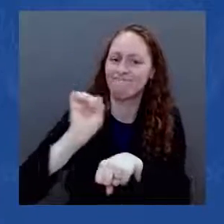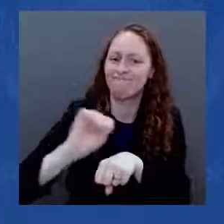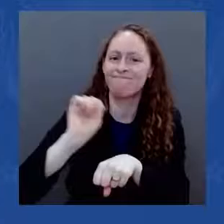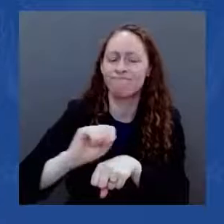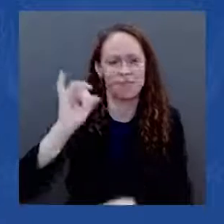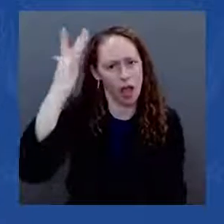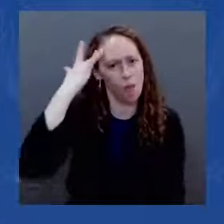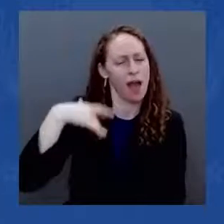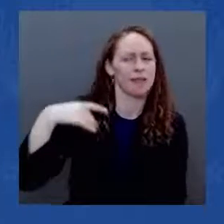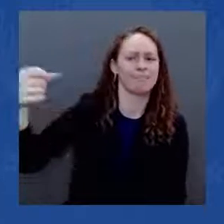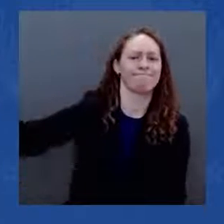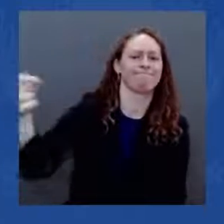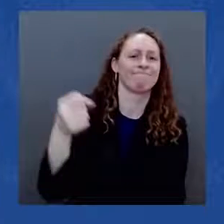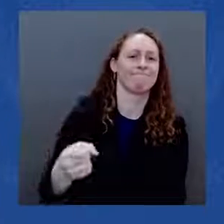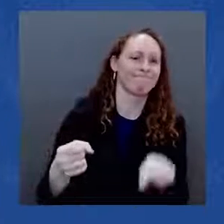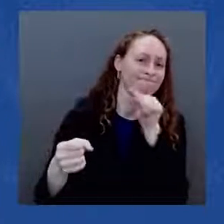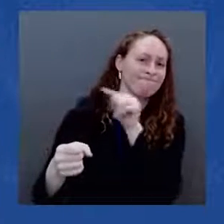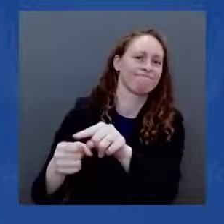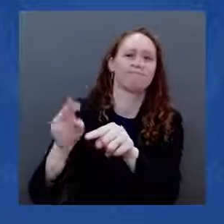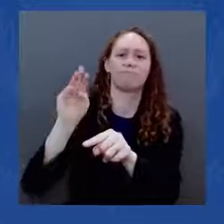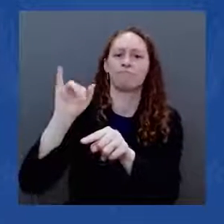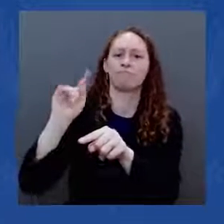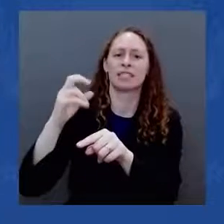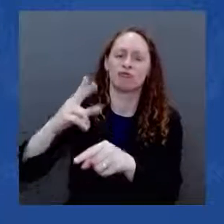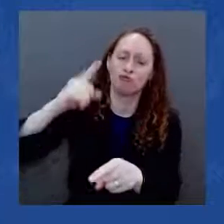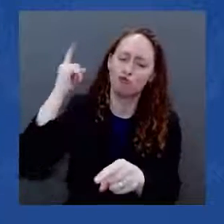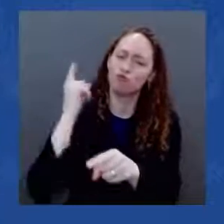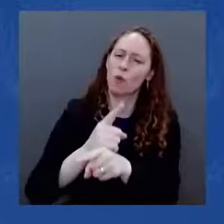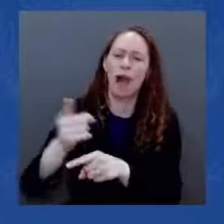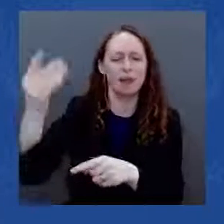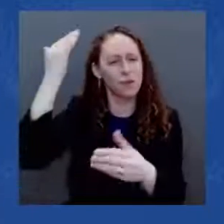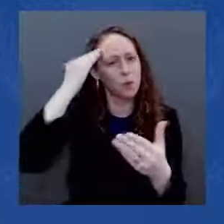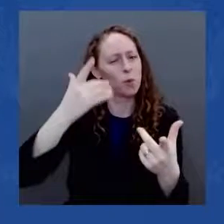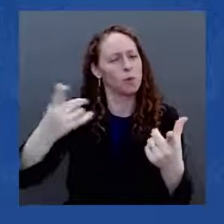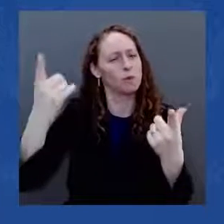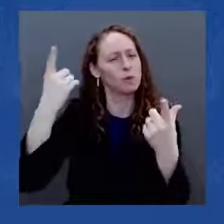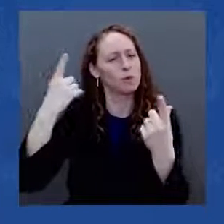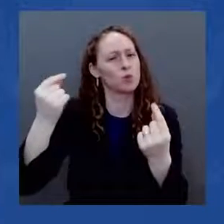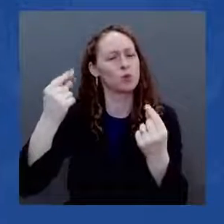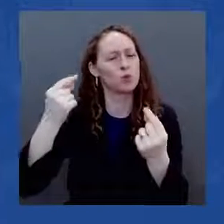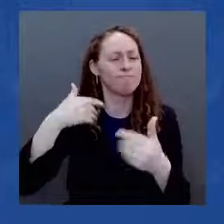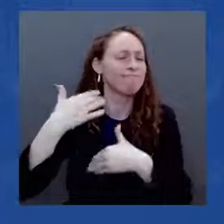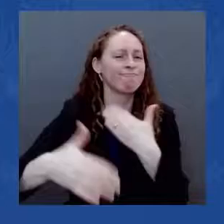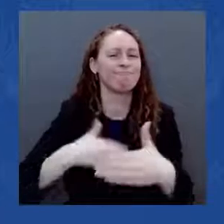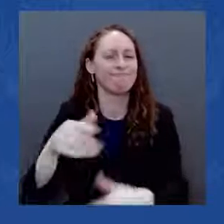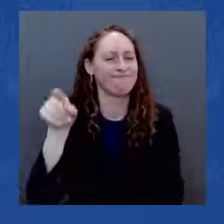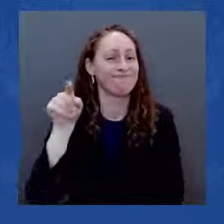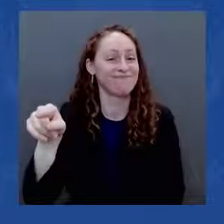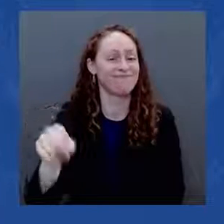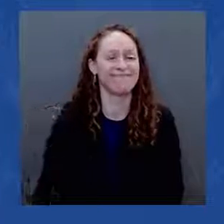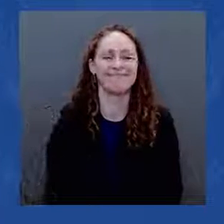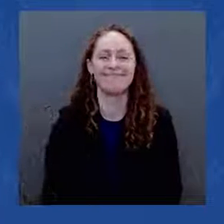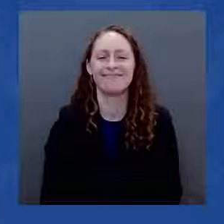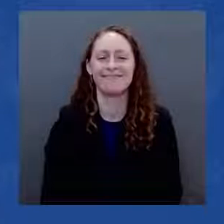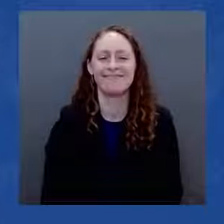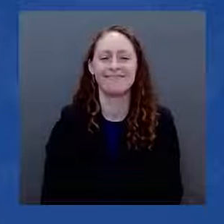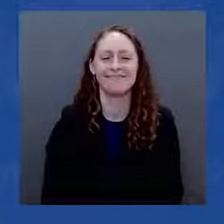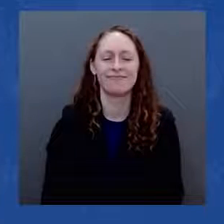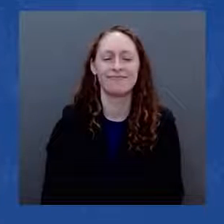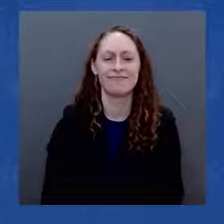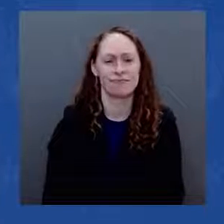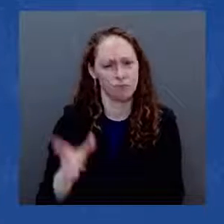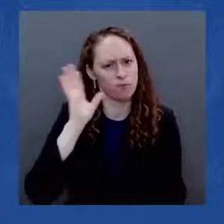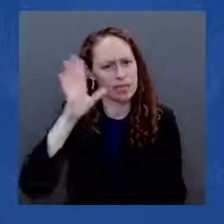I want every penny watched how this is spent, just like when I did the Recovery Act in our last administration. It matters.